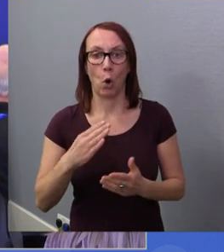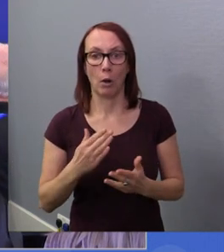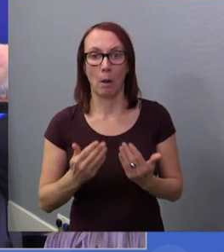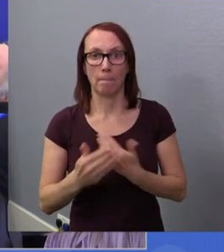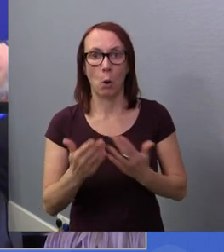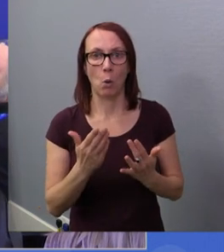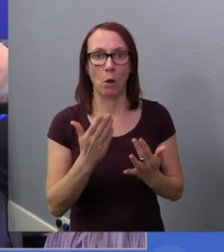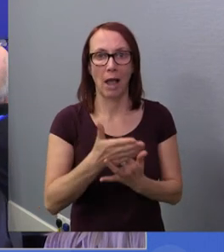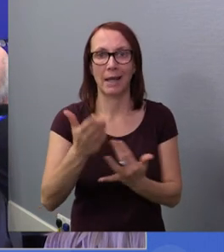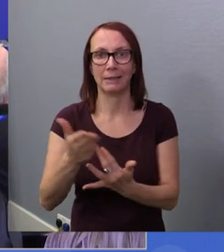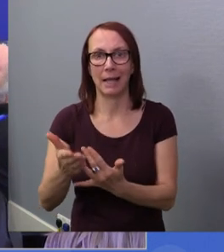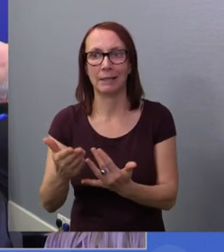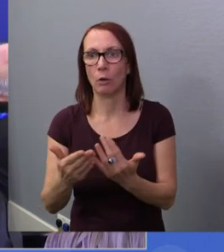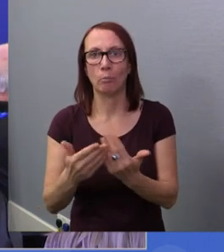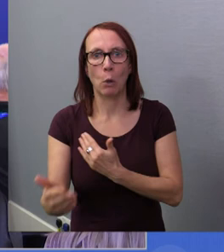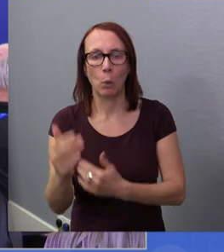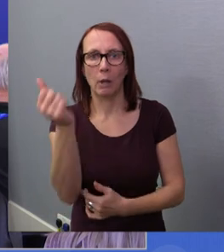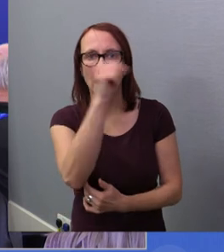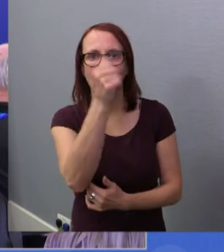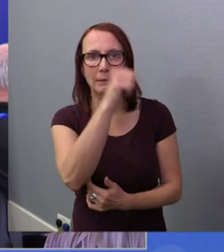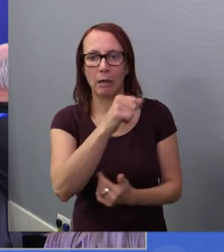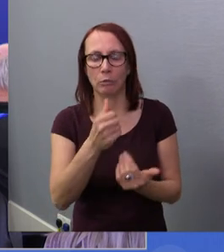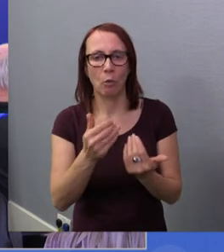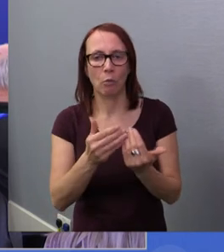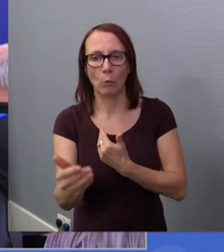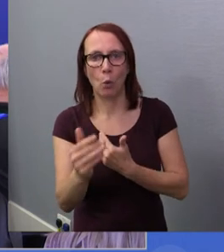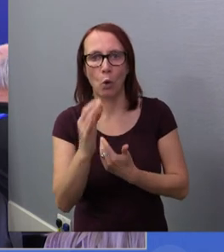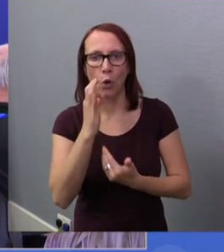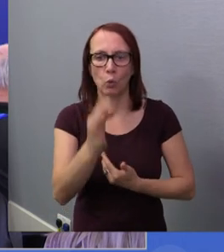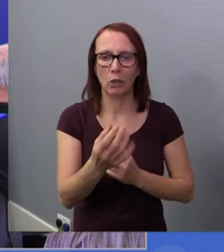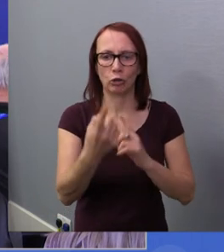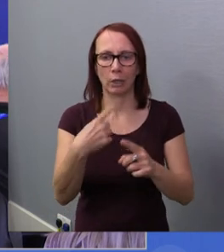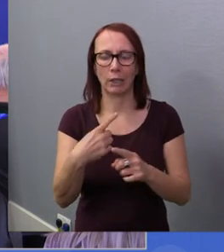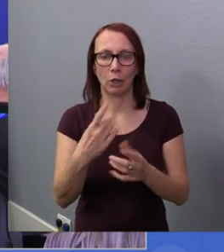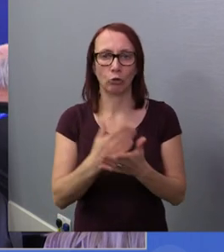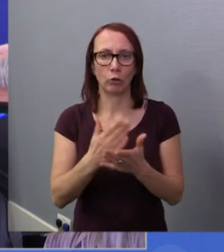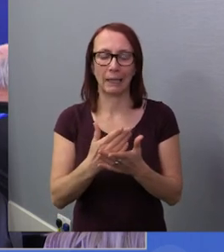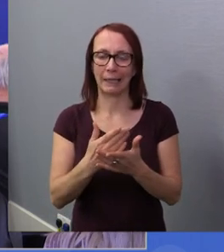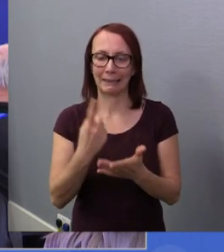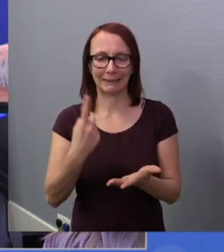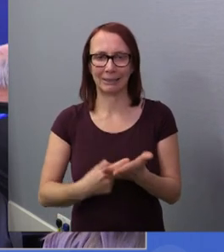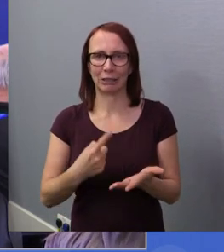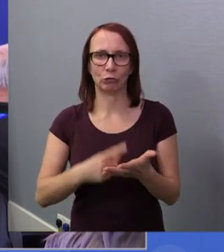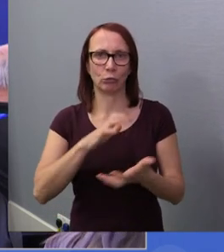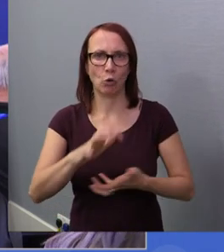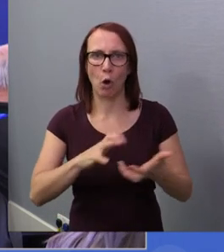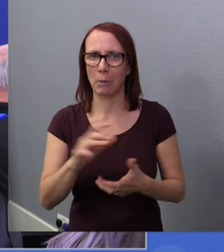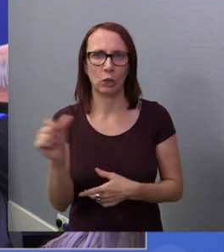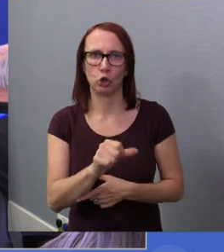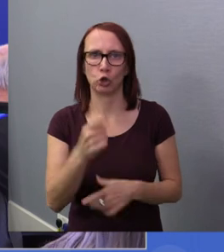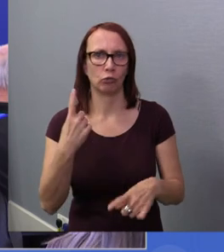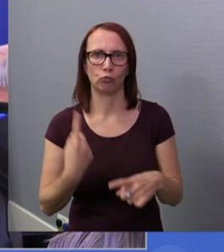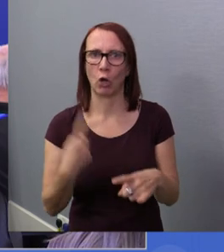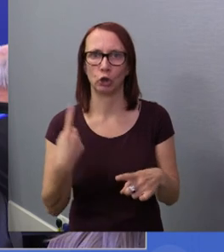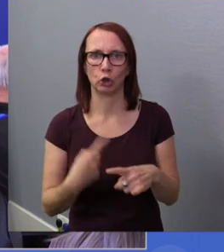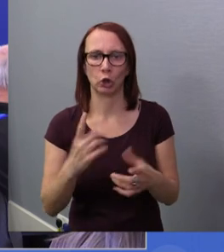to the exports for longer in the question-and-answer sessions. The decision is too complex and important to rush and